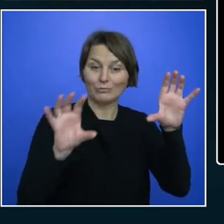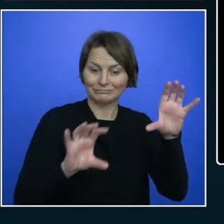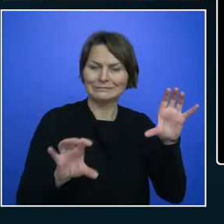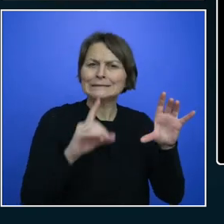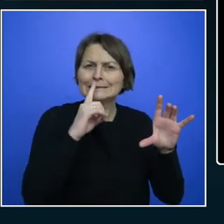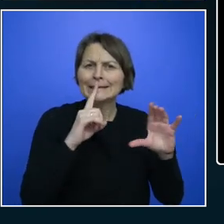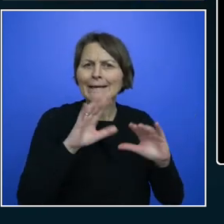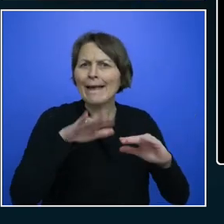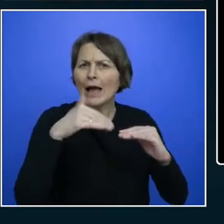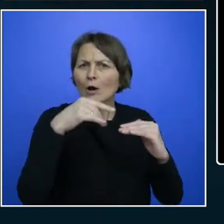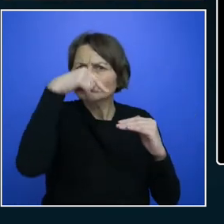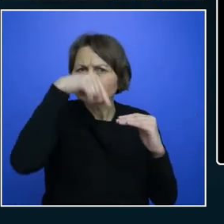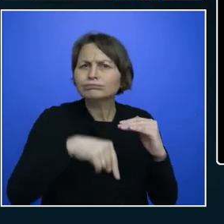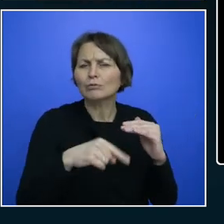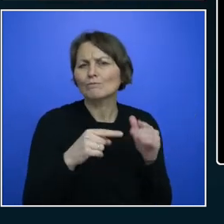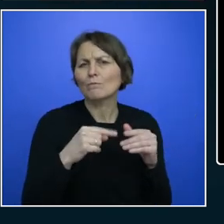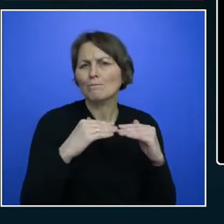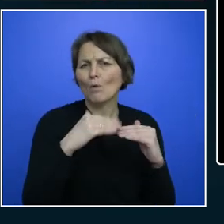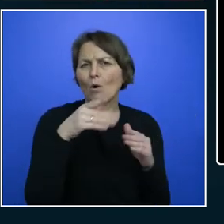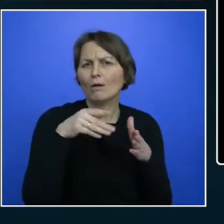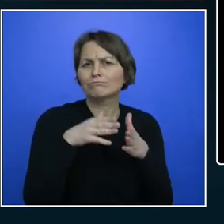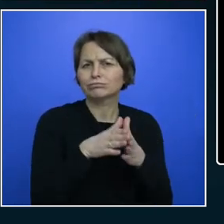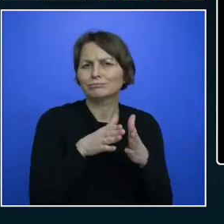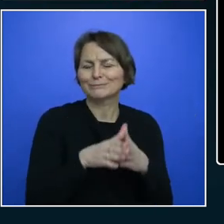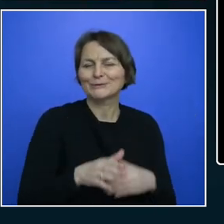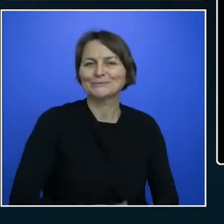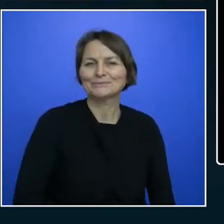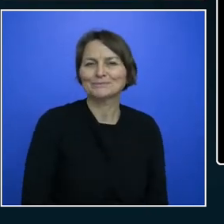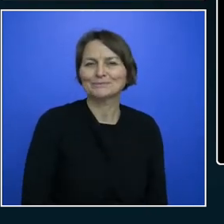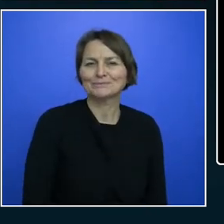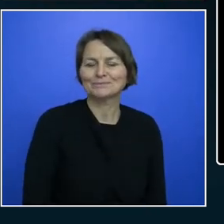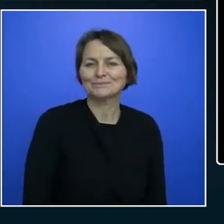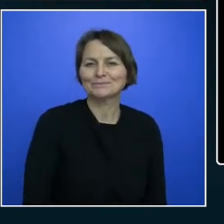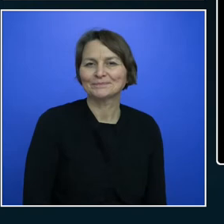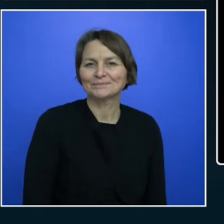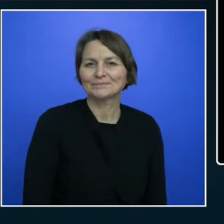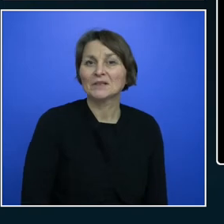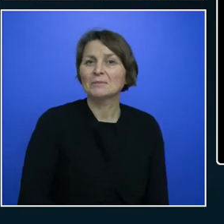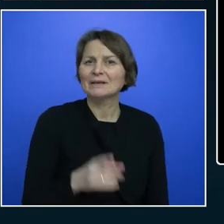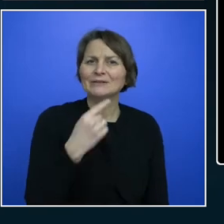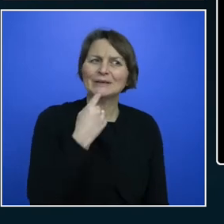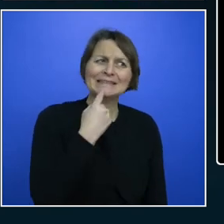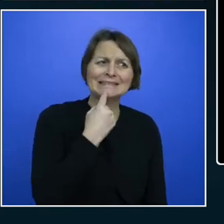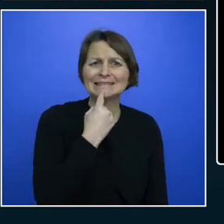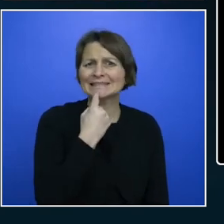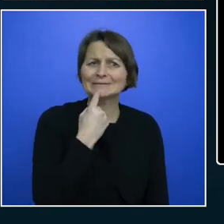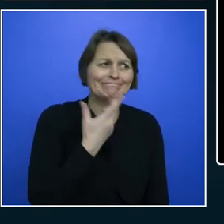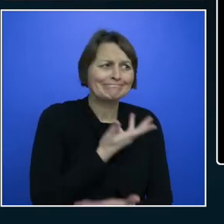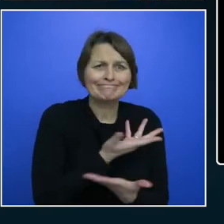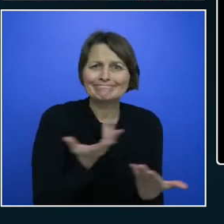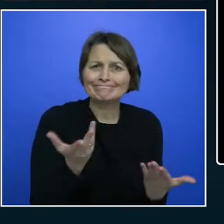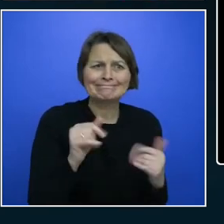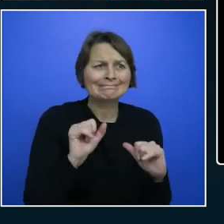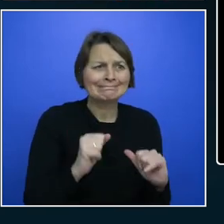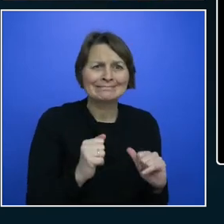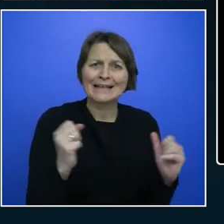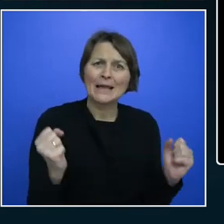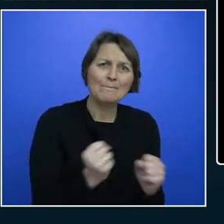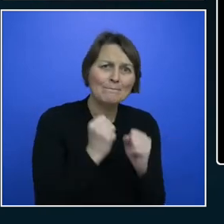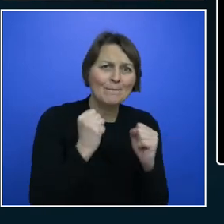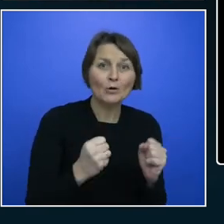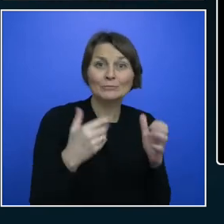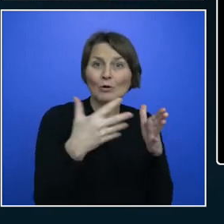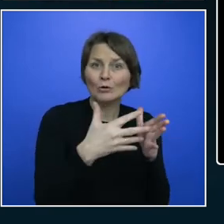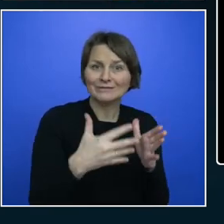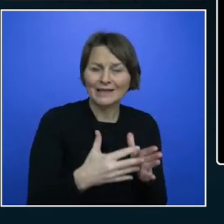But what about if you can't actually check or test or you've got a legacy systems, what do you do there? And we have something called Immersive Reader.